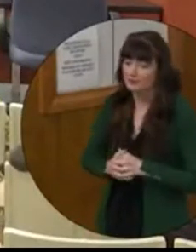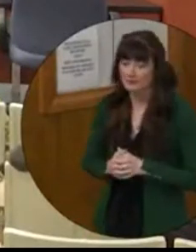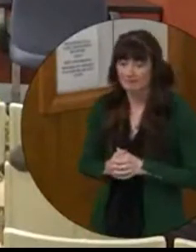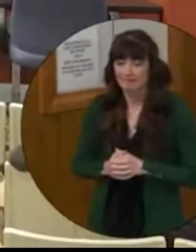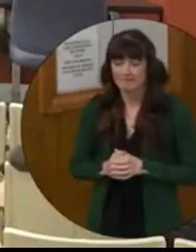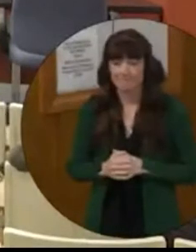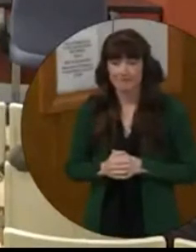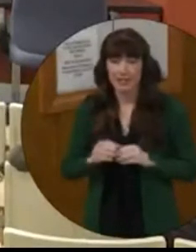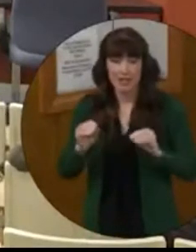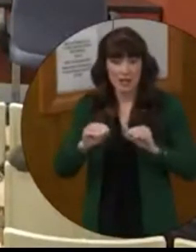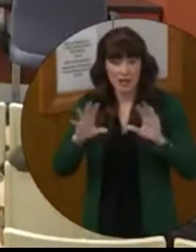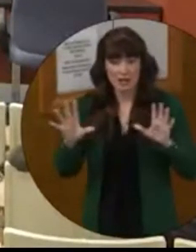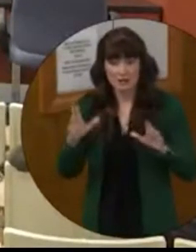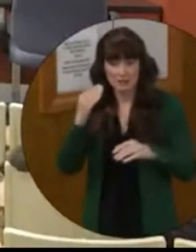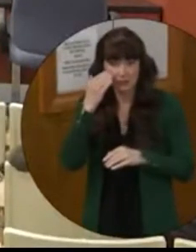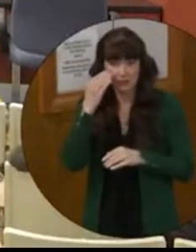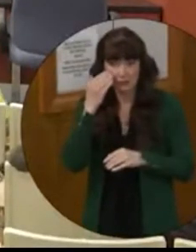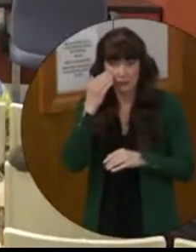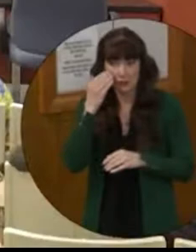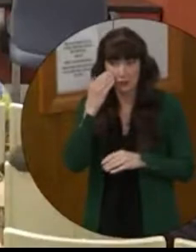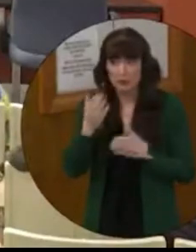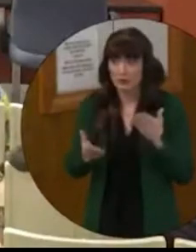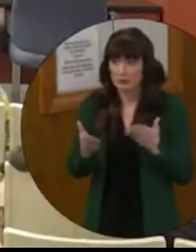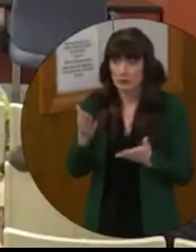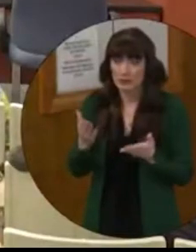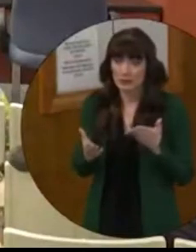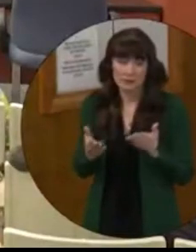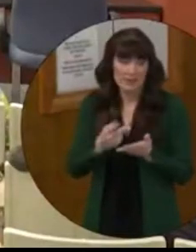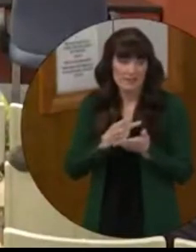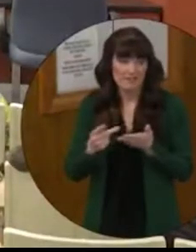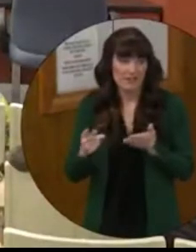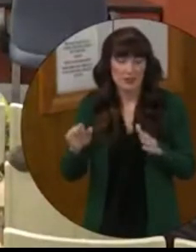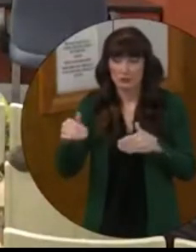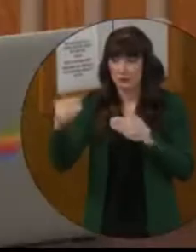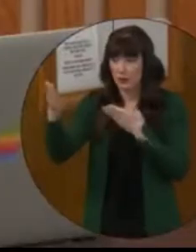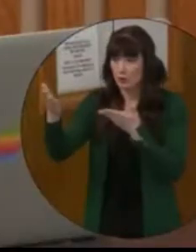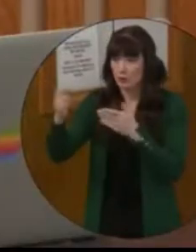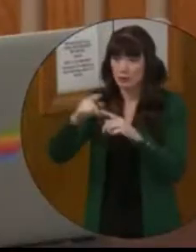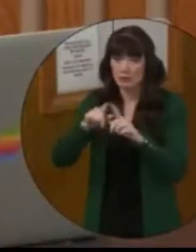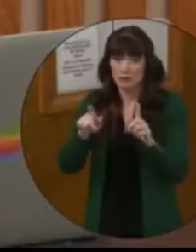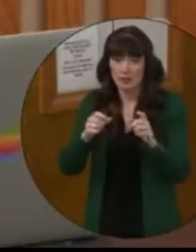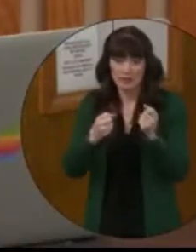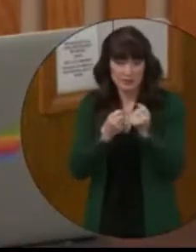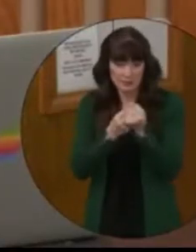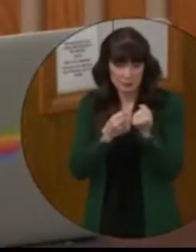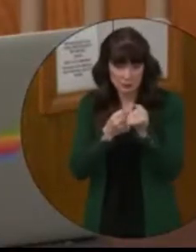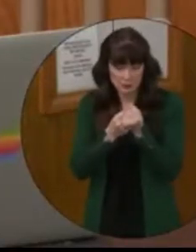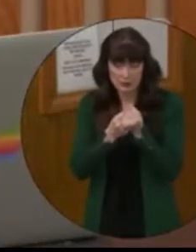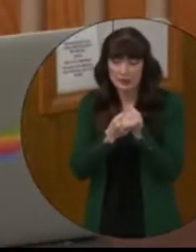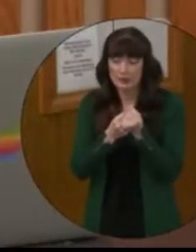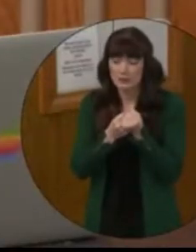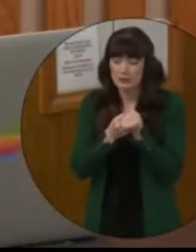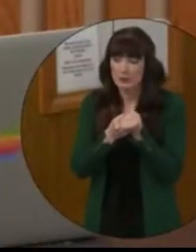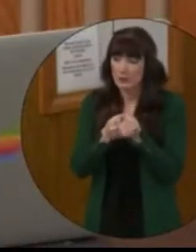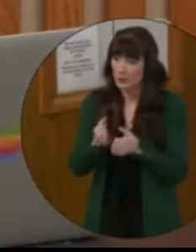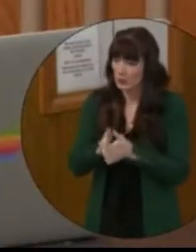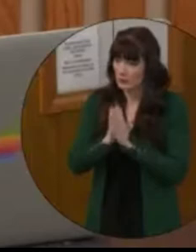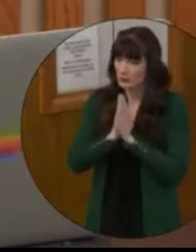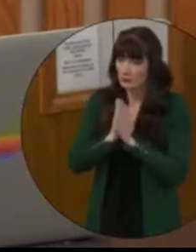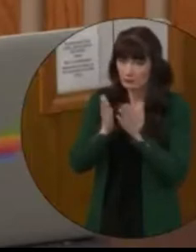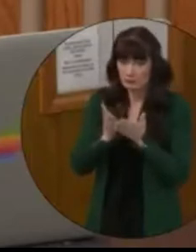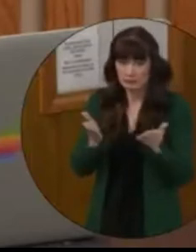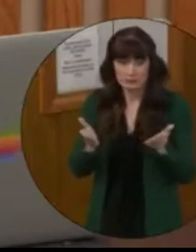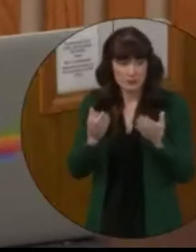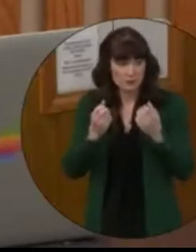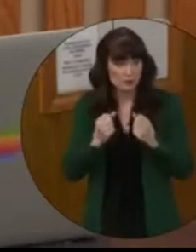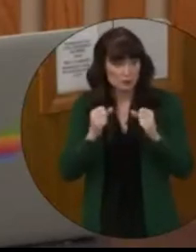I obviously know that this is probably a failed motion, but I still support this. When I requested this item, it was an